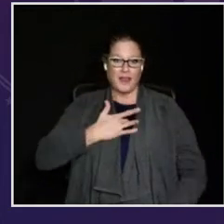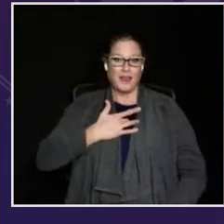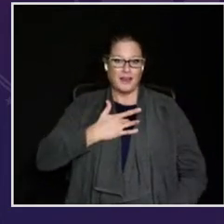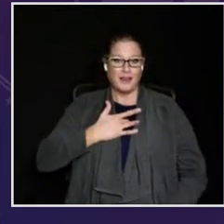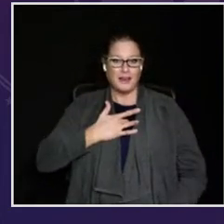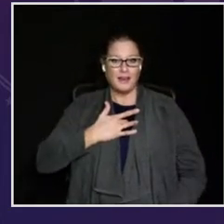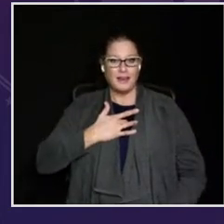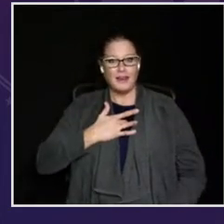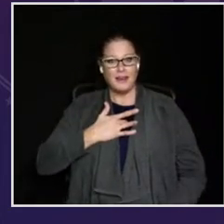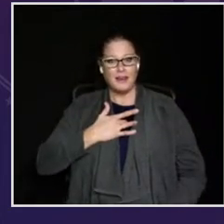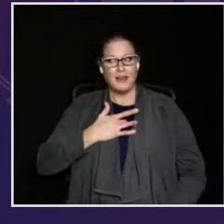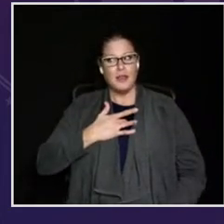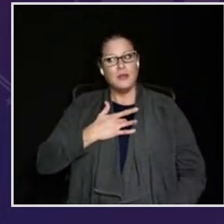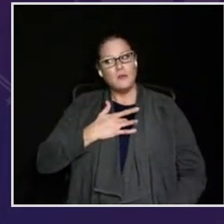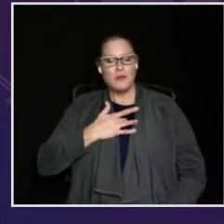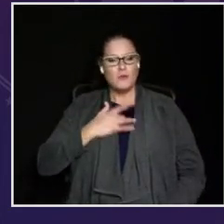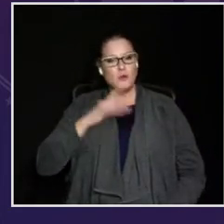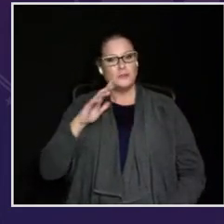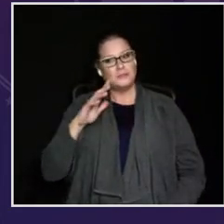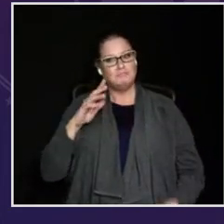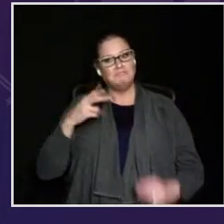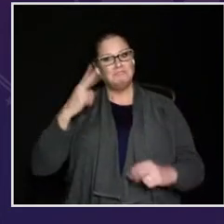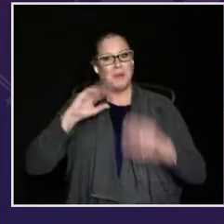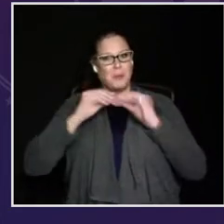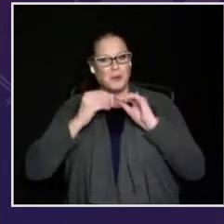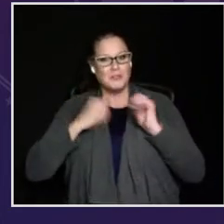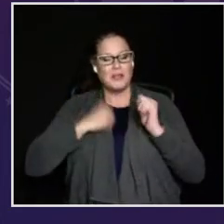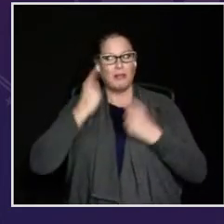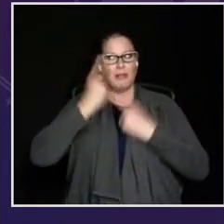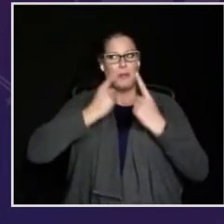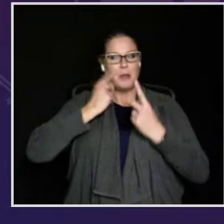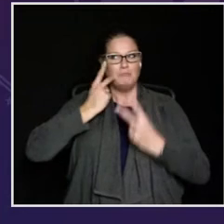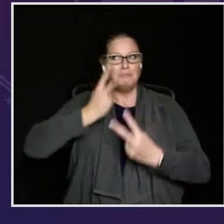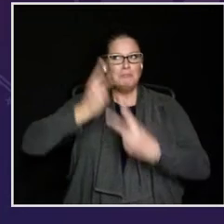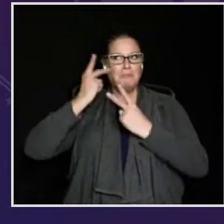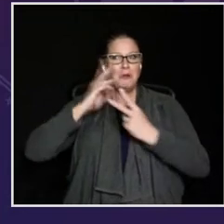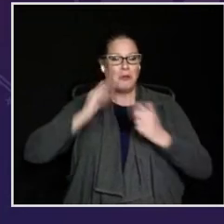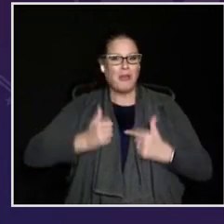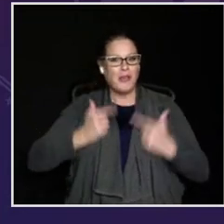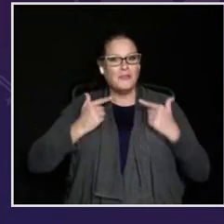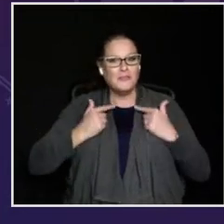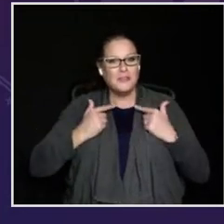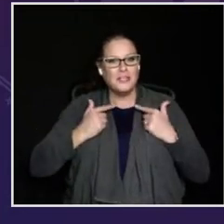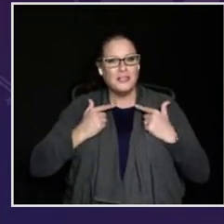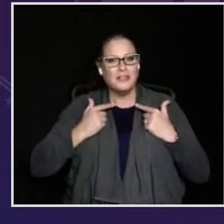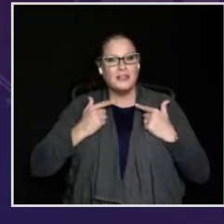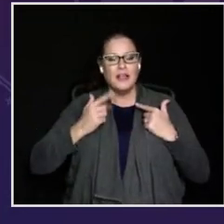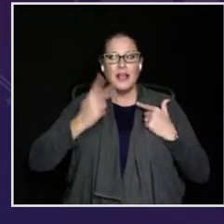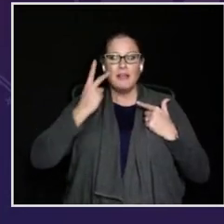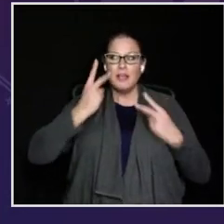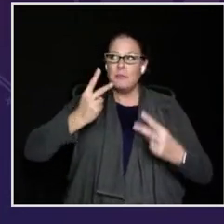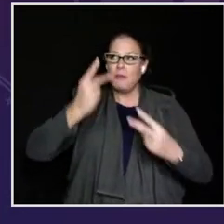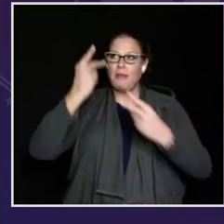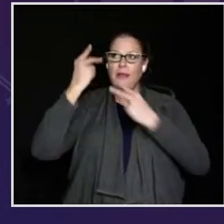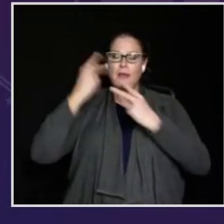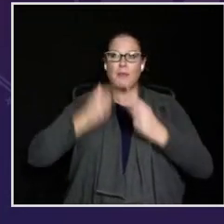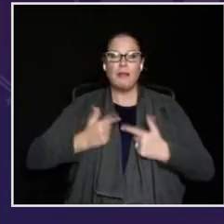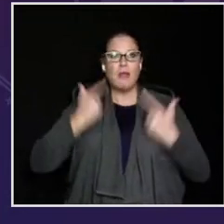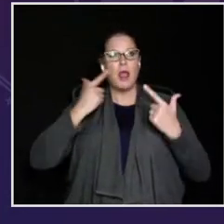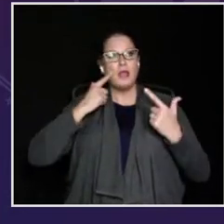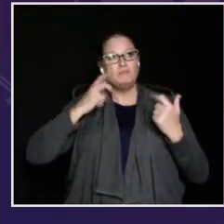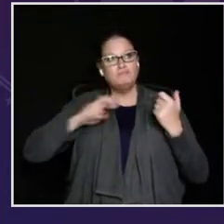I happen to be celebrating a birthday on Sunday, one of those round numbers that causes you to reflect on your life.